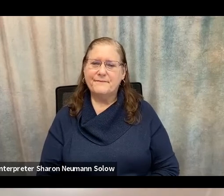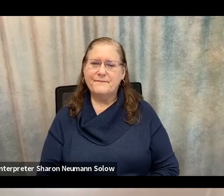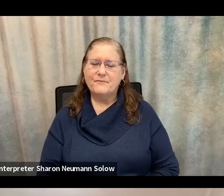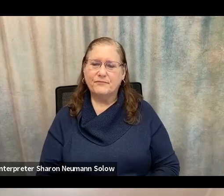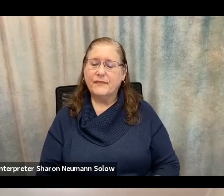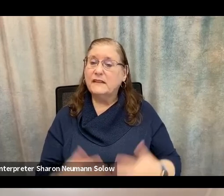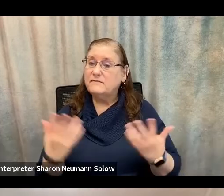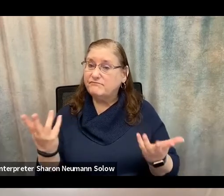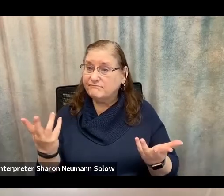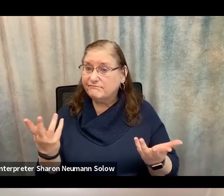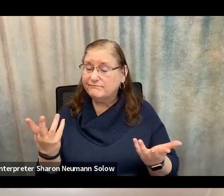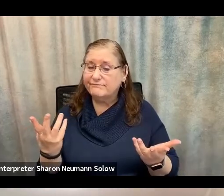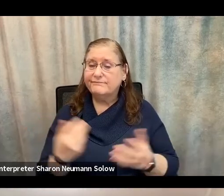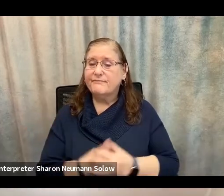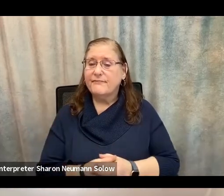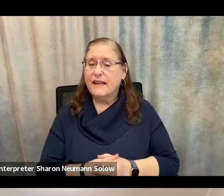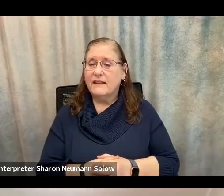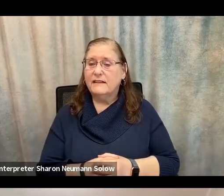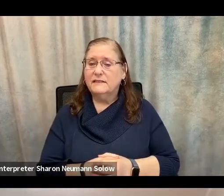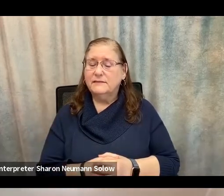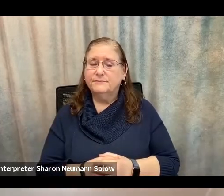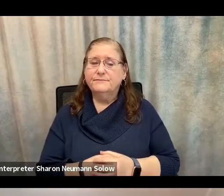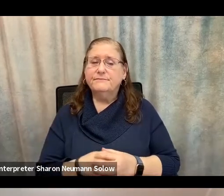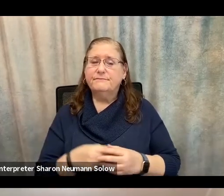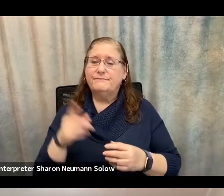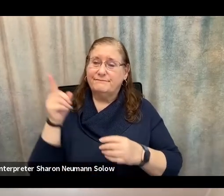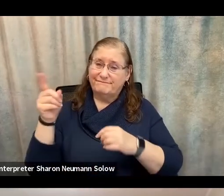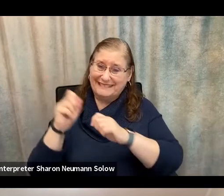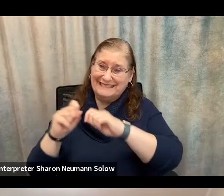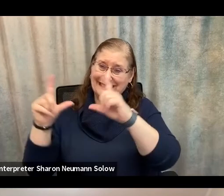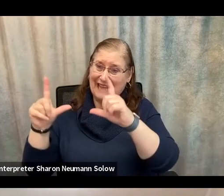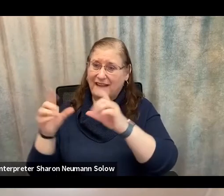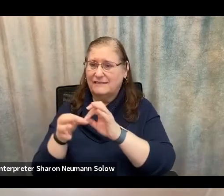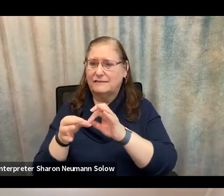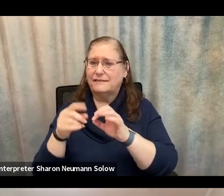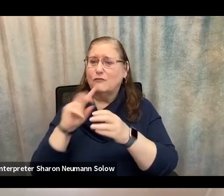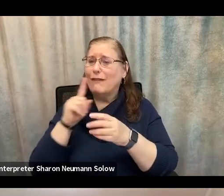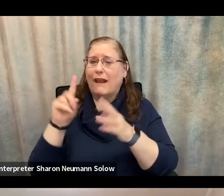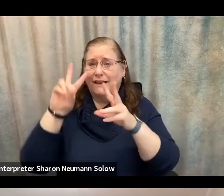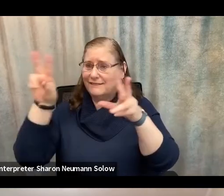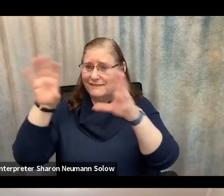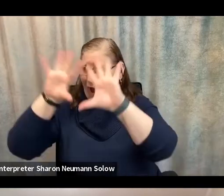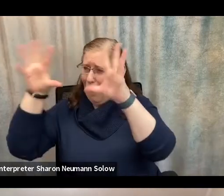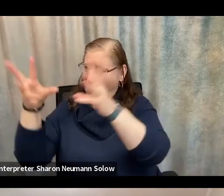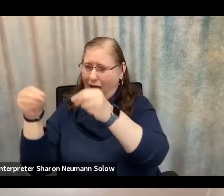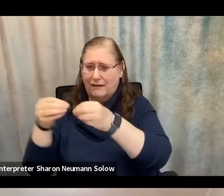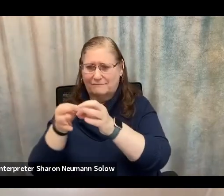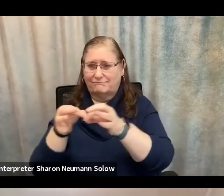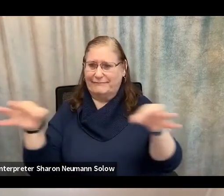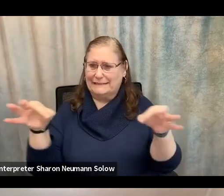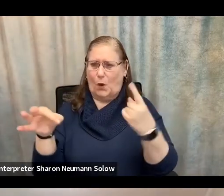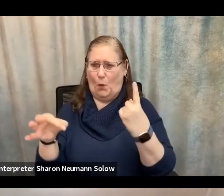And what I'll say is, I'll boil down this slide into one sentence. Seek advice.